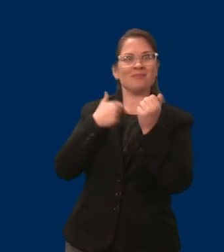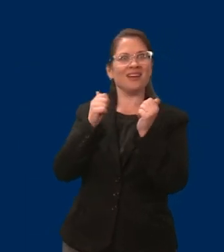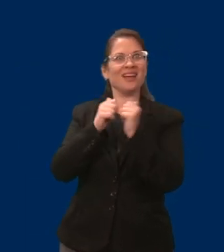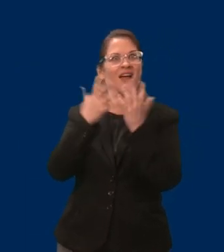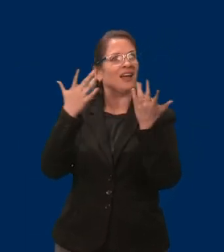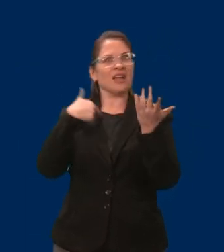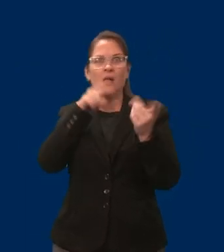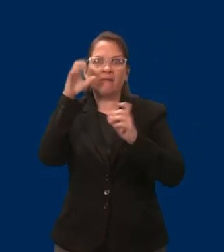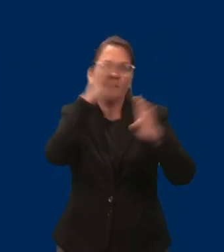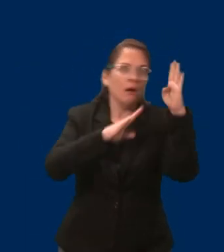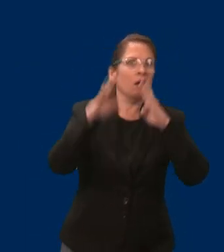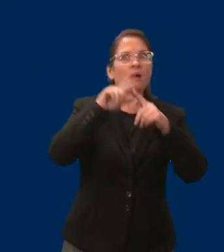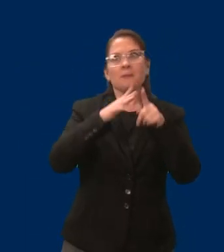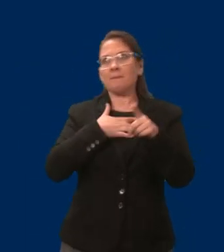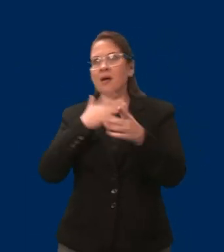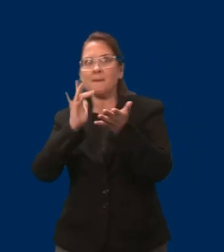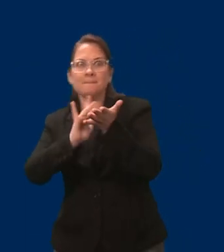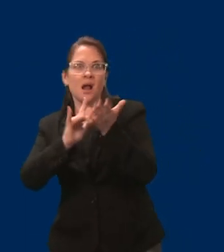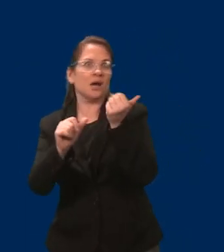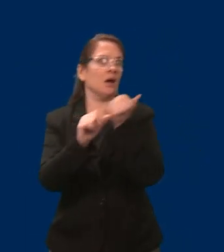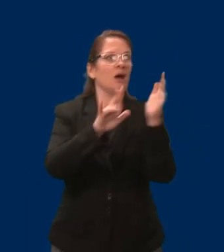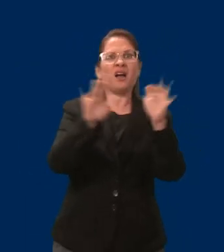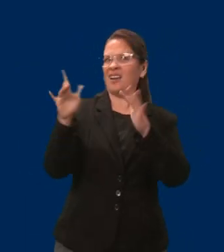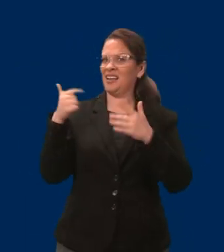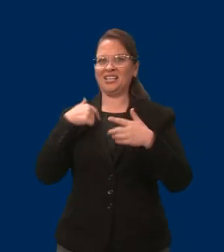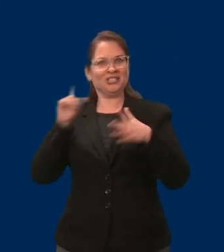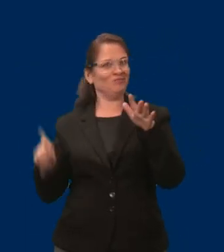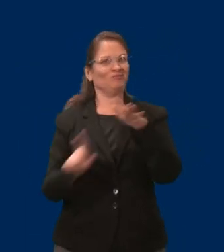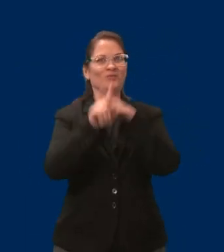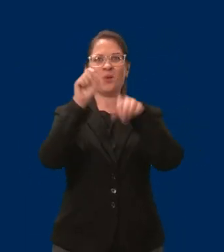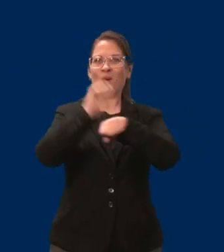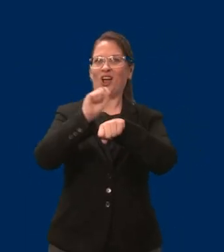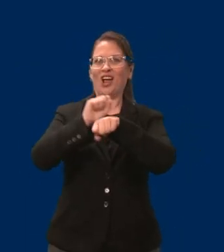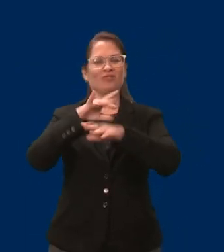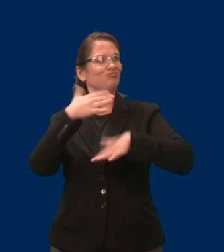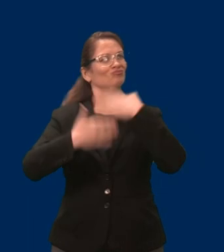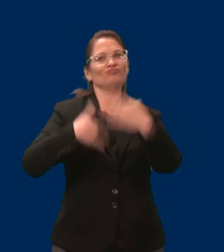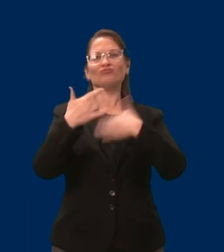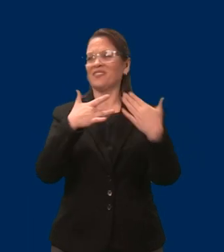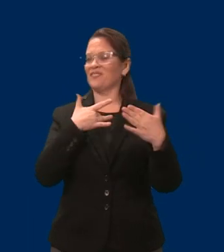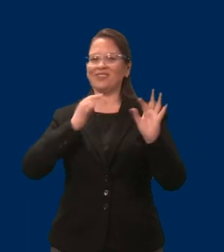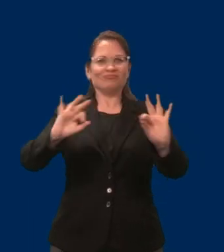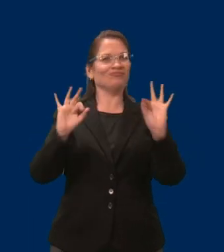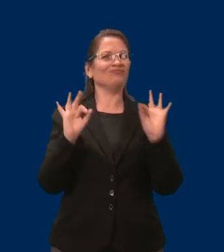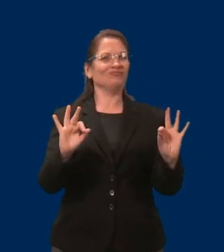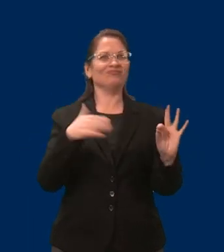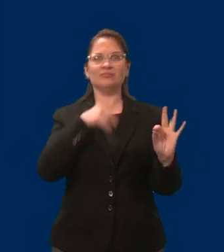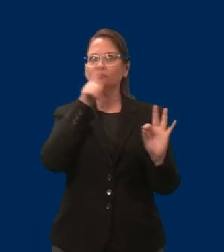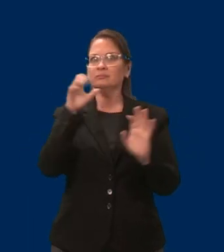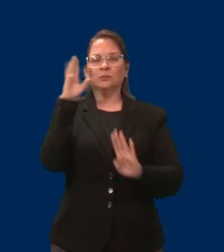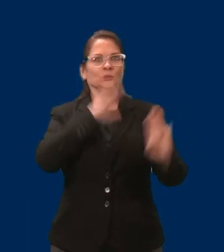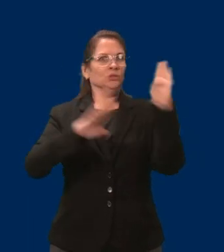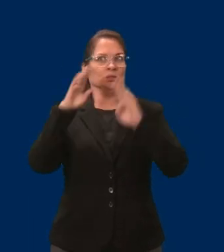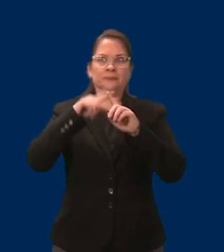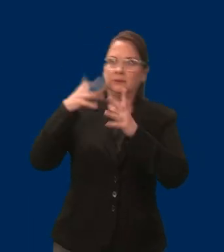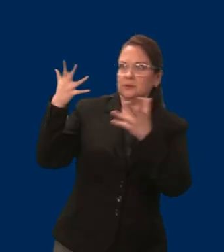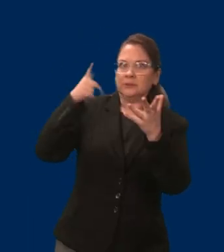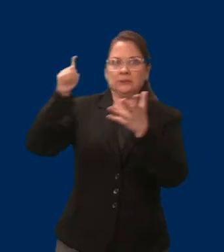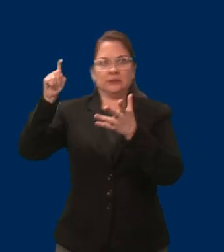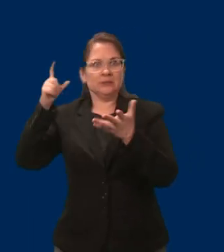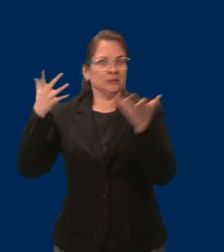able to show up to work every day and put my best foot forward. For me, though, accessing this program means I make choices.